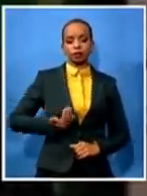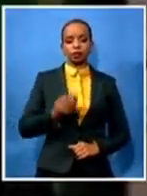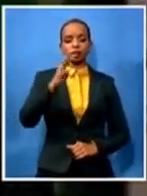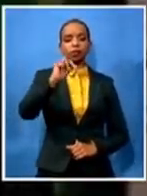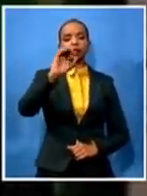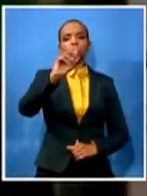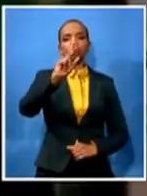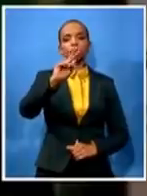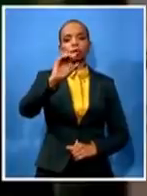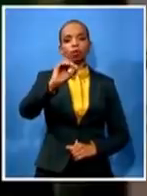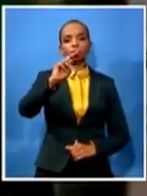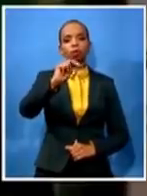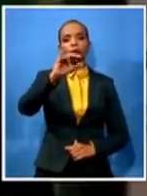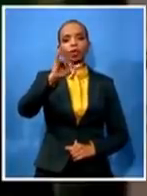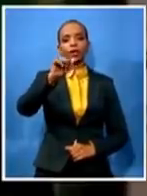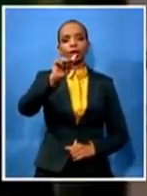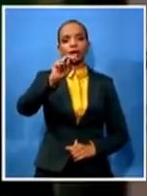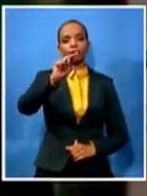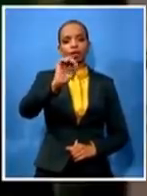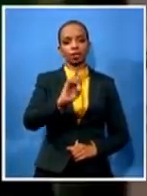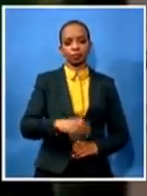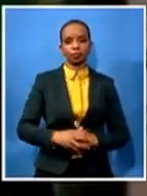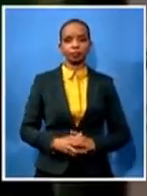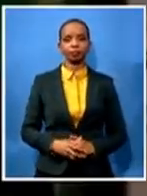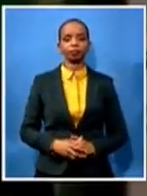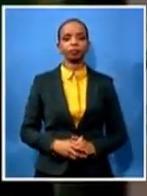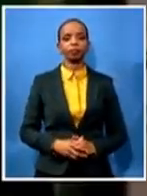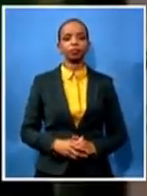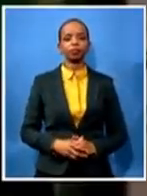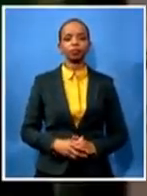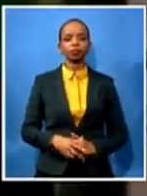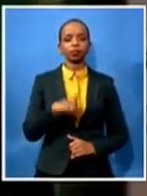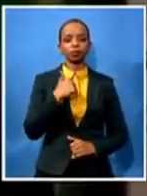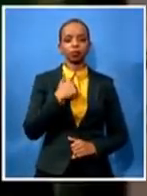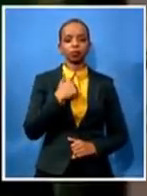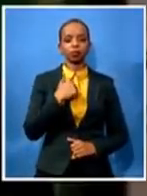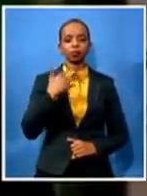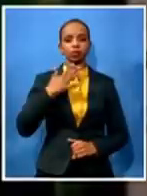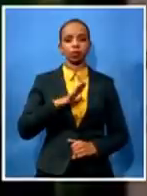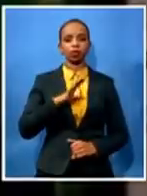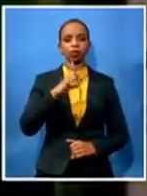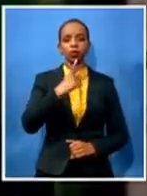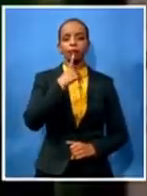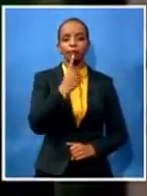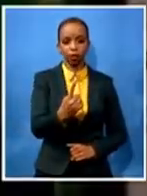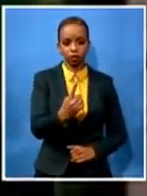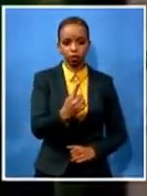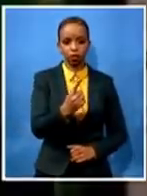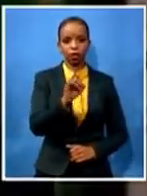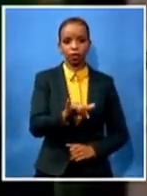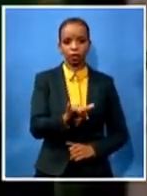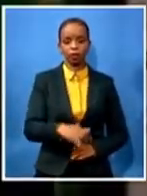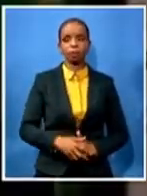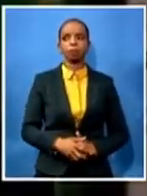i just want to mention you did mention that you wished